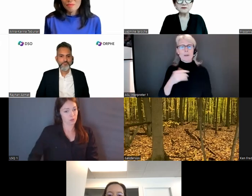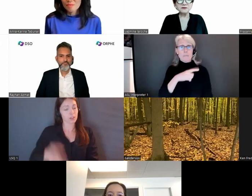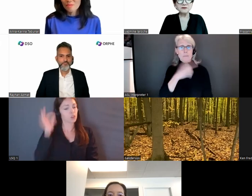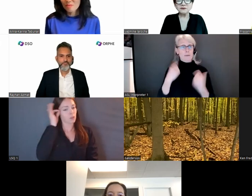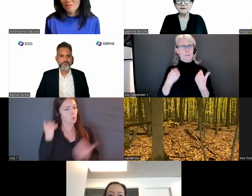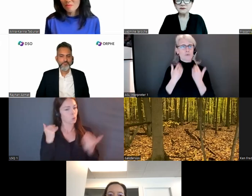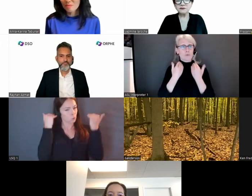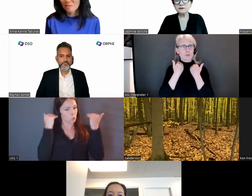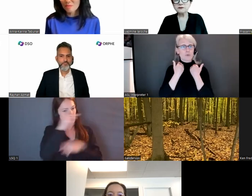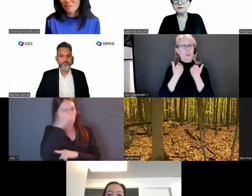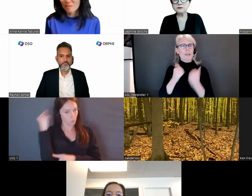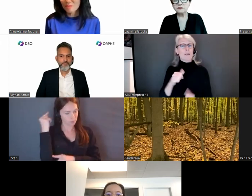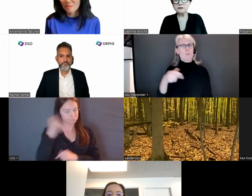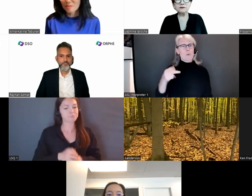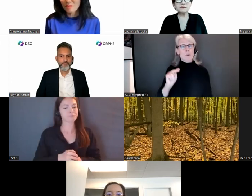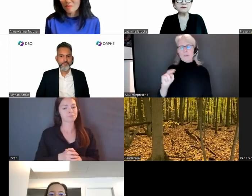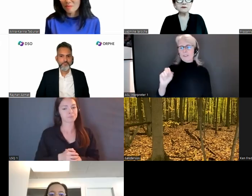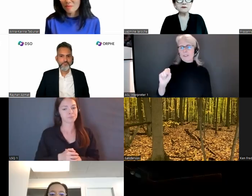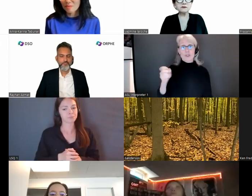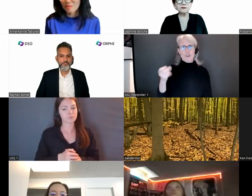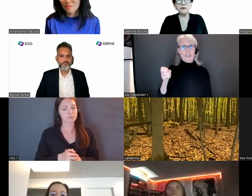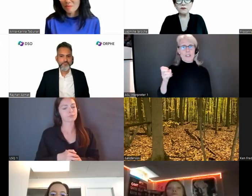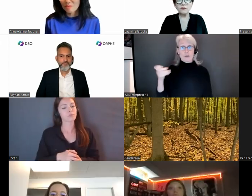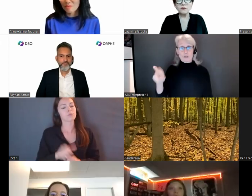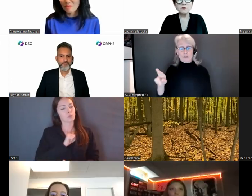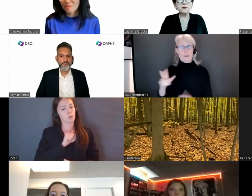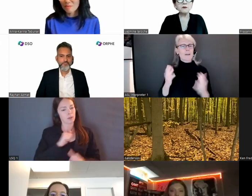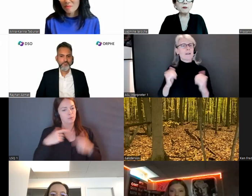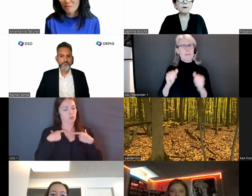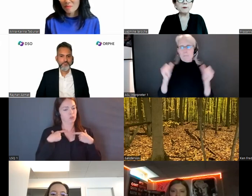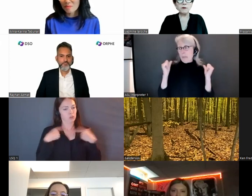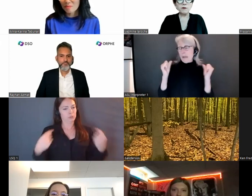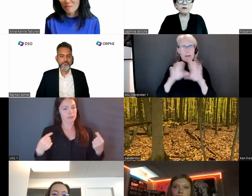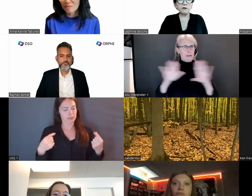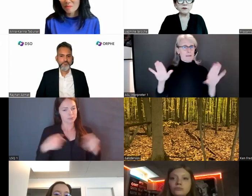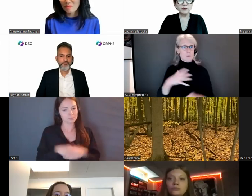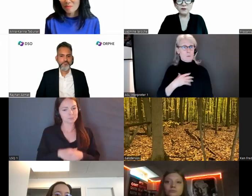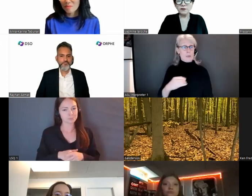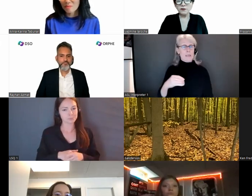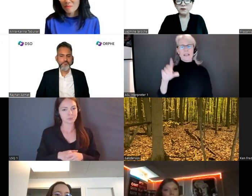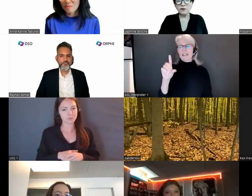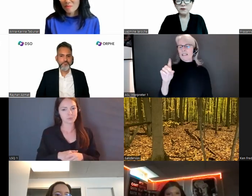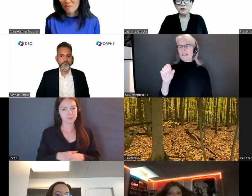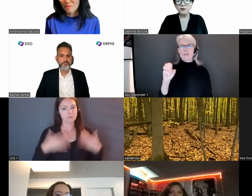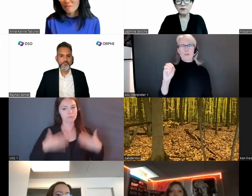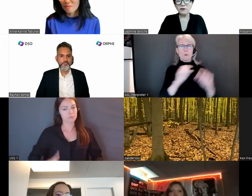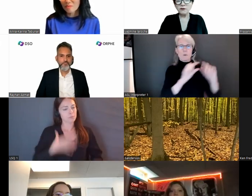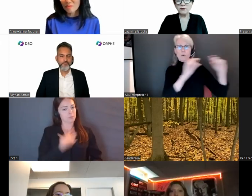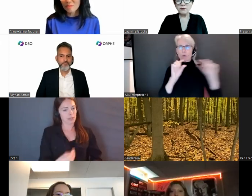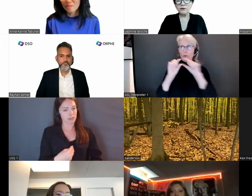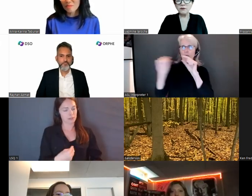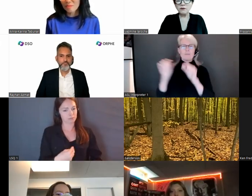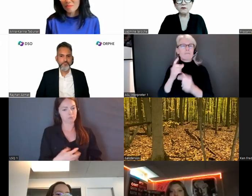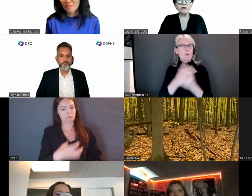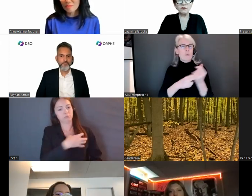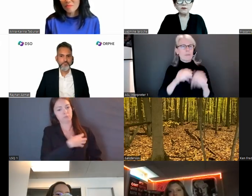shirt, and my pronouns are she and her. My screen background is white with our DSO logo in both French and English in